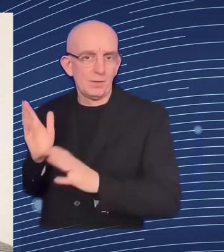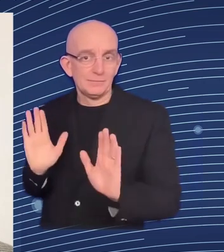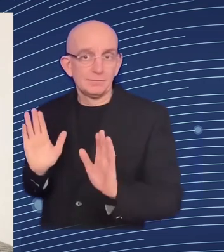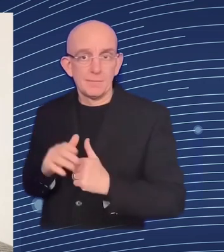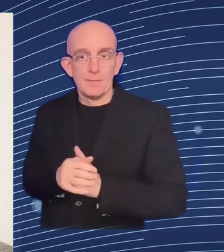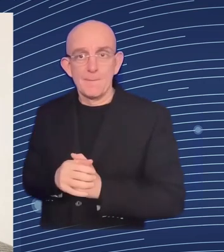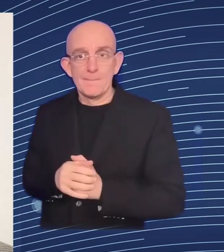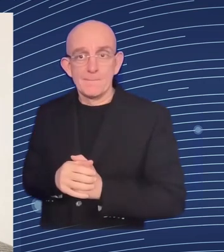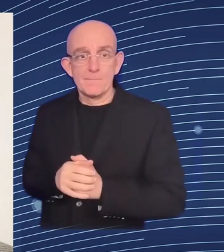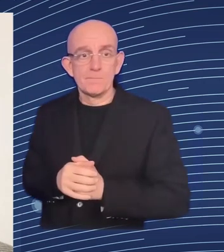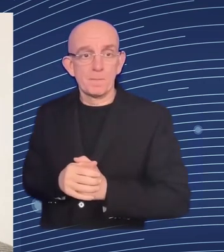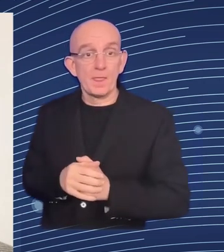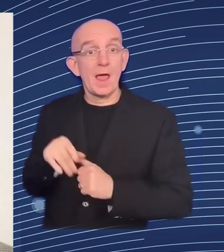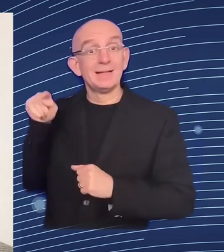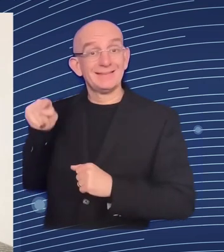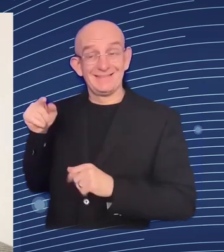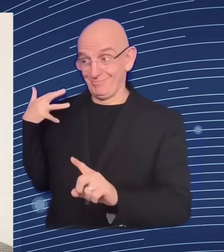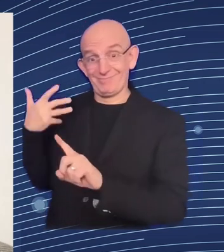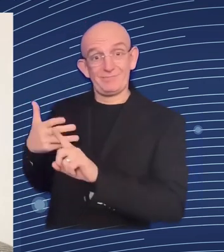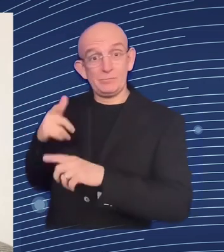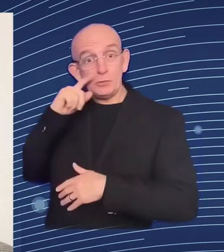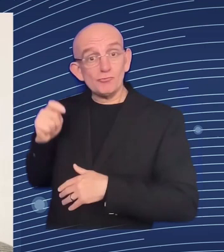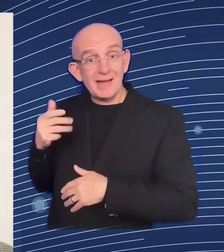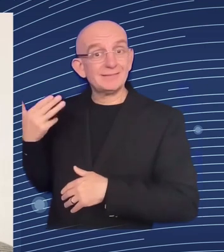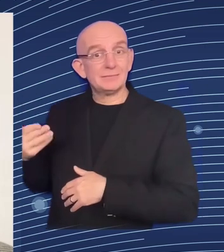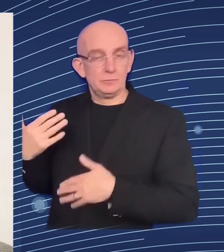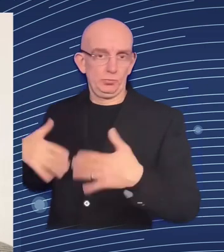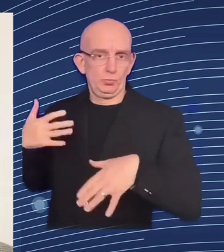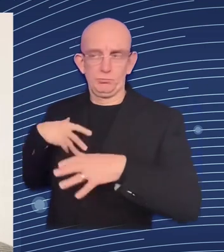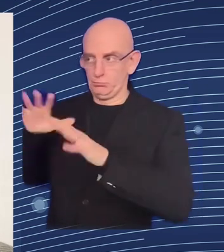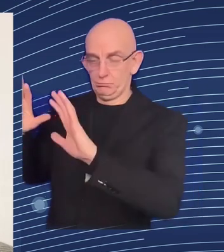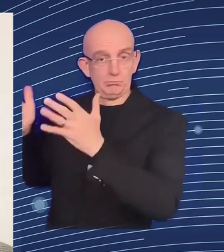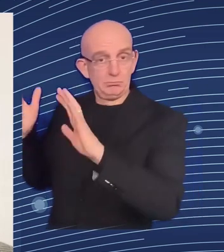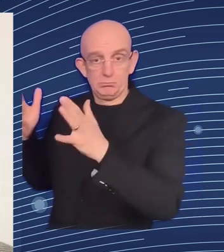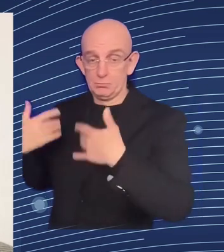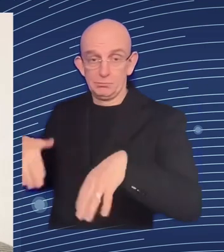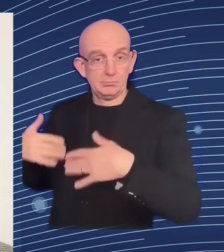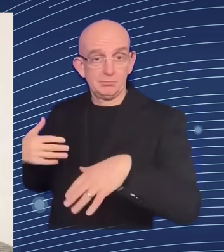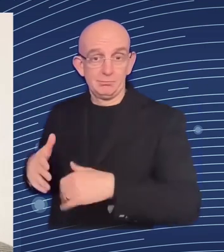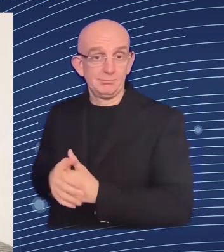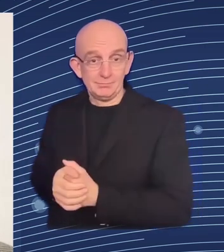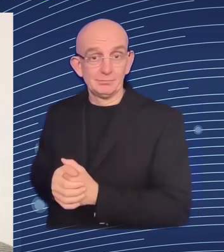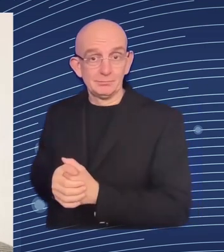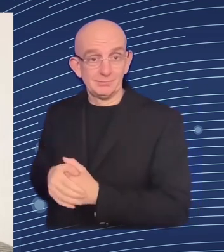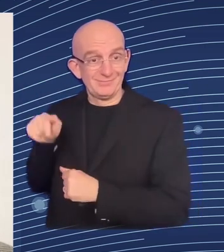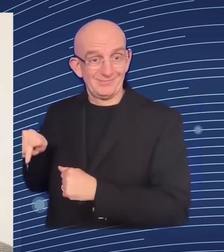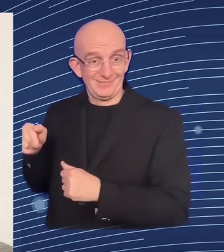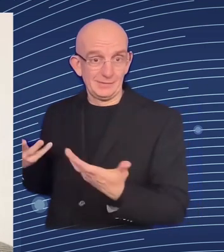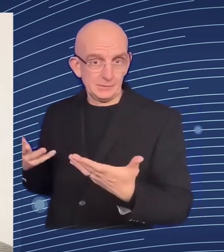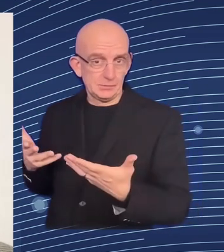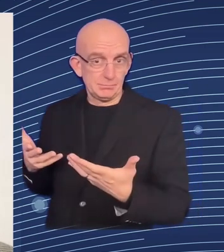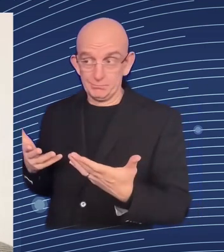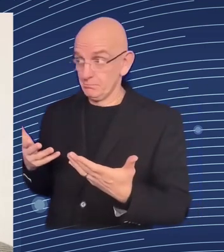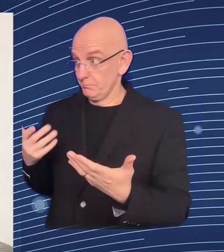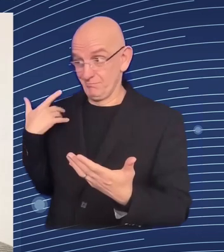is remarkable and this is the issue we have now to accompany ukraine on the